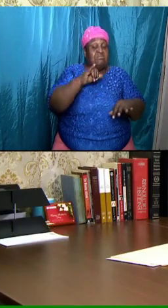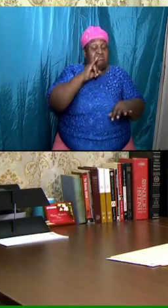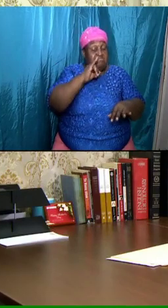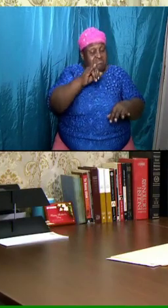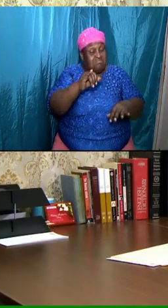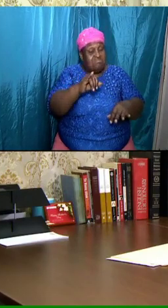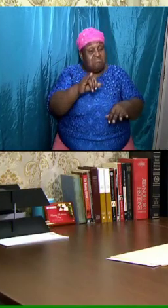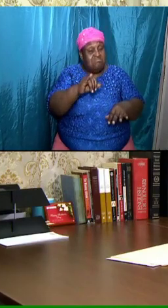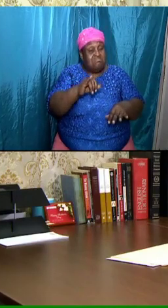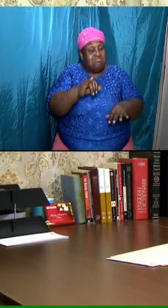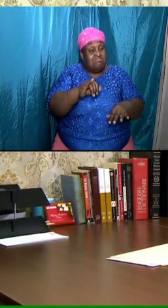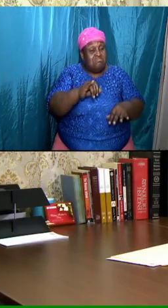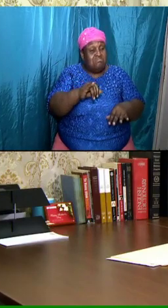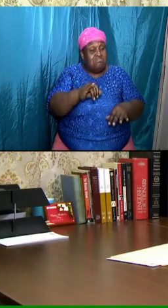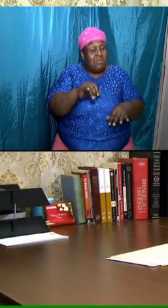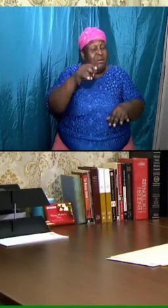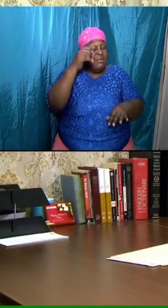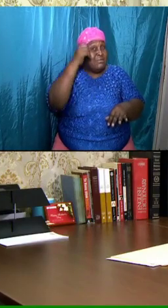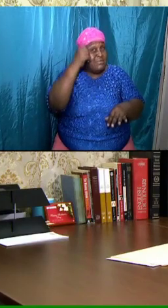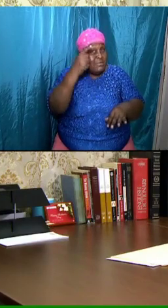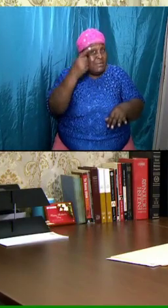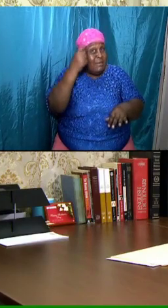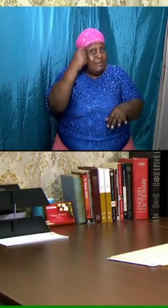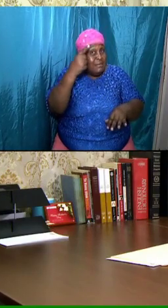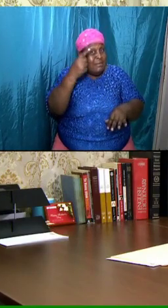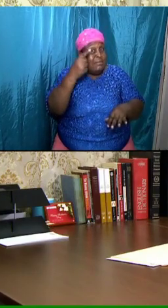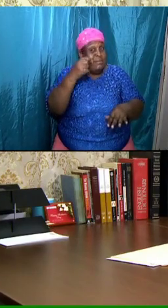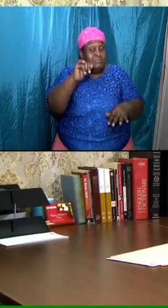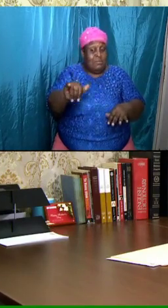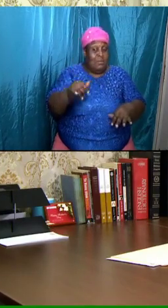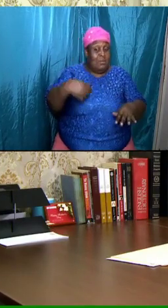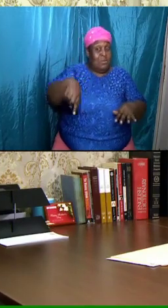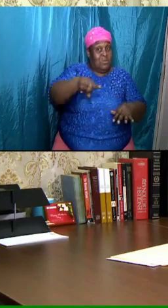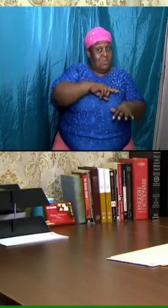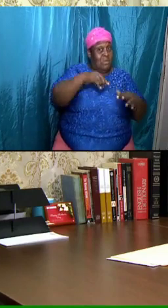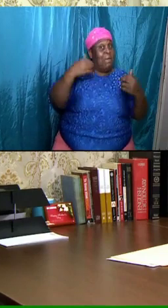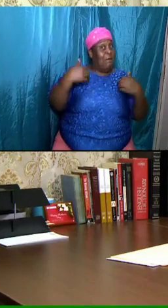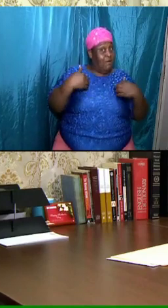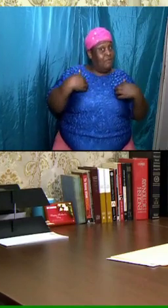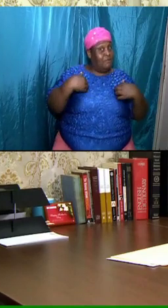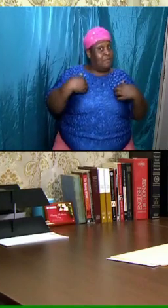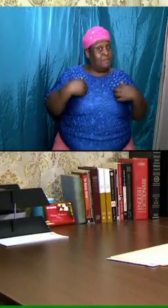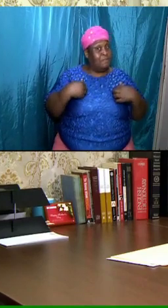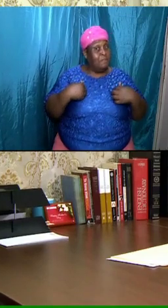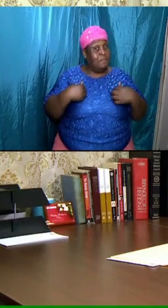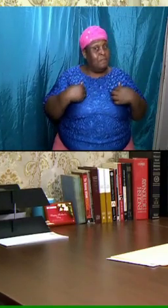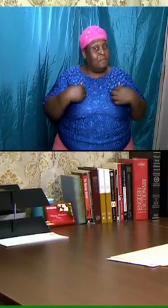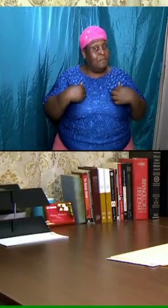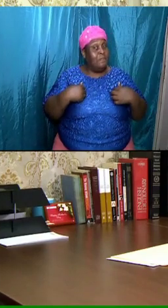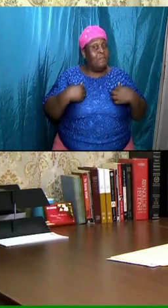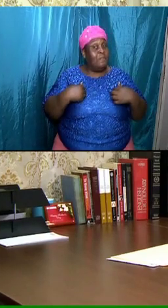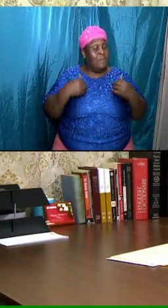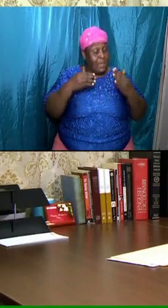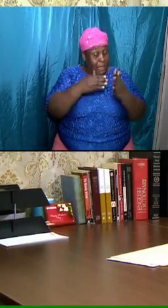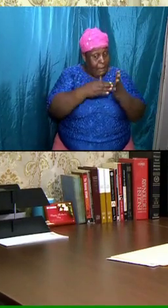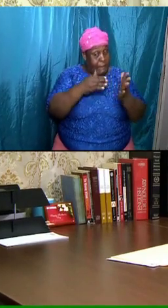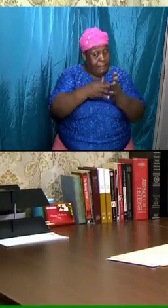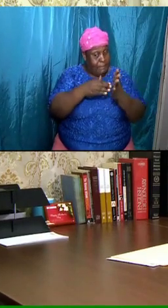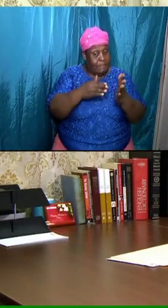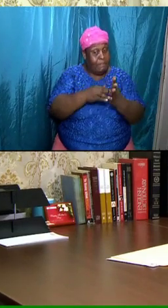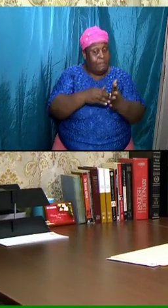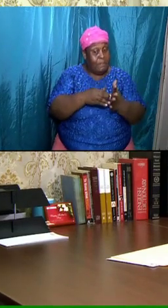understanding that we have. Again, I turn us to the chart.